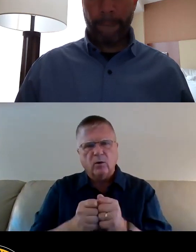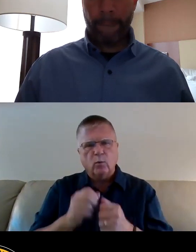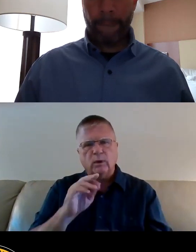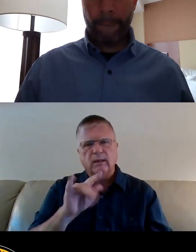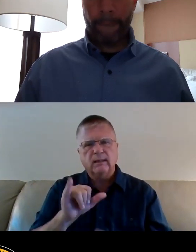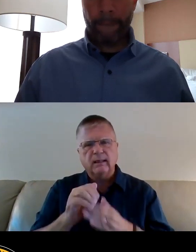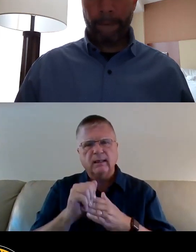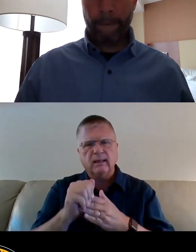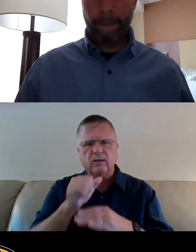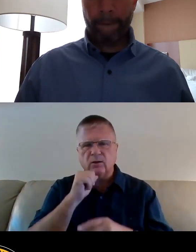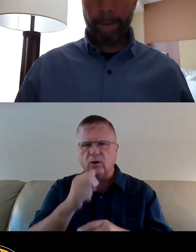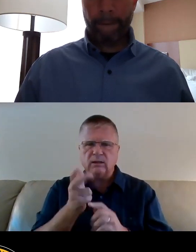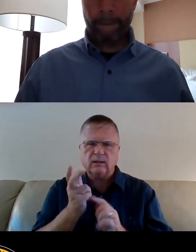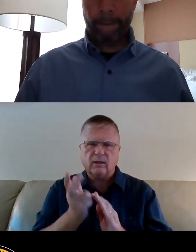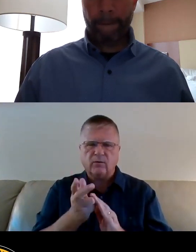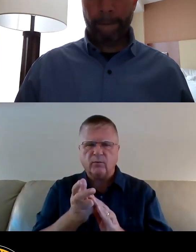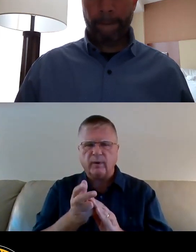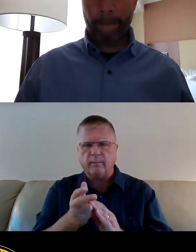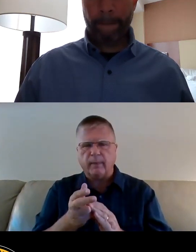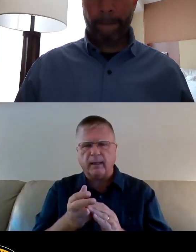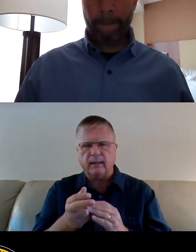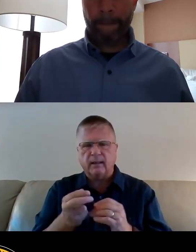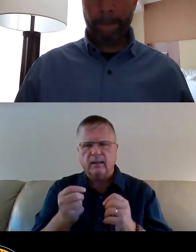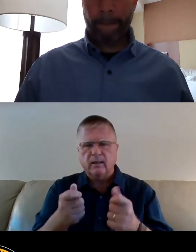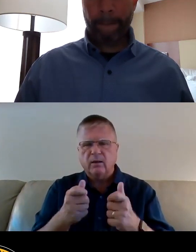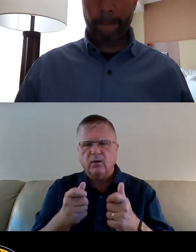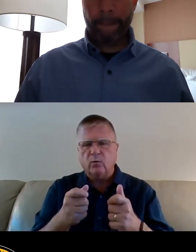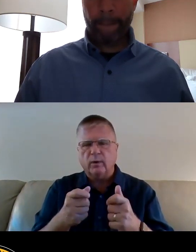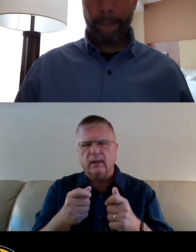not just the three-minute comment slides that we have right now.